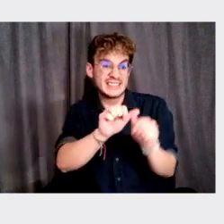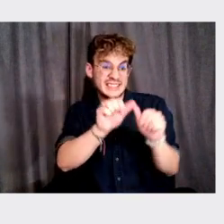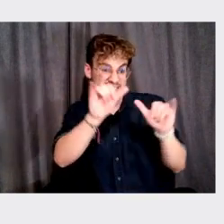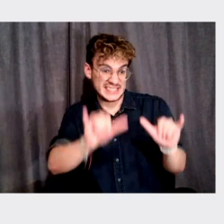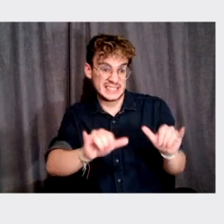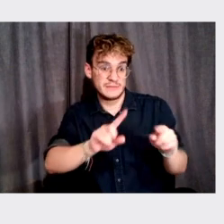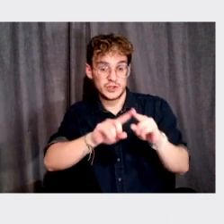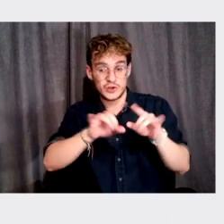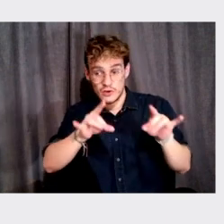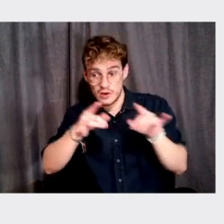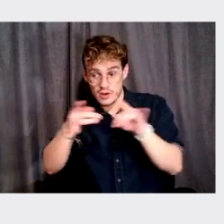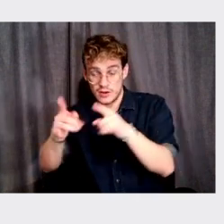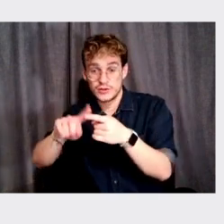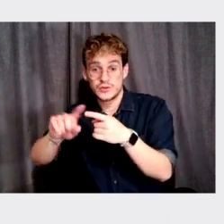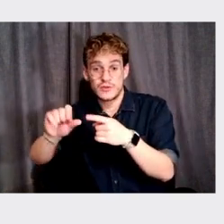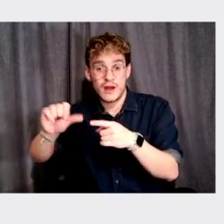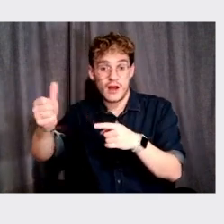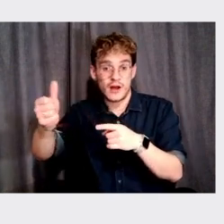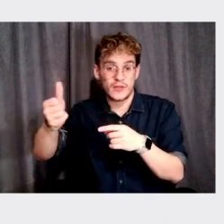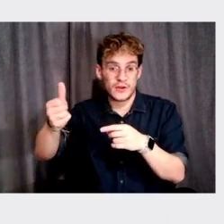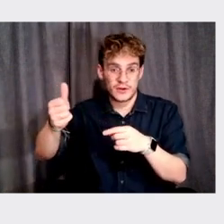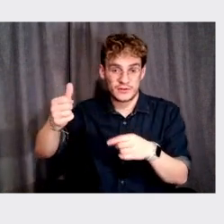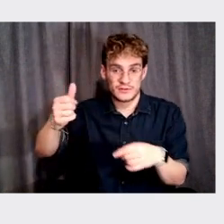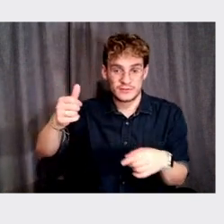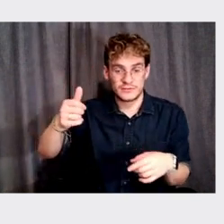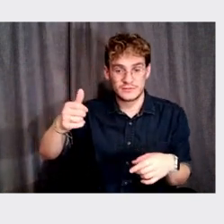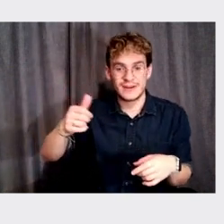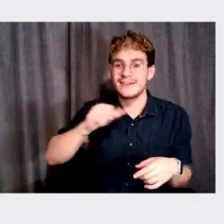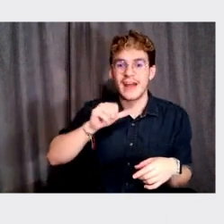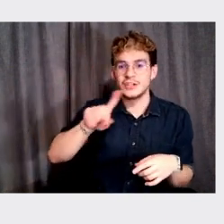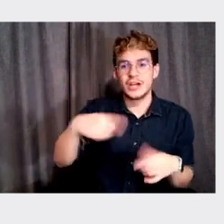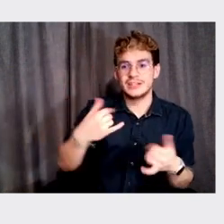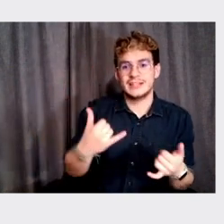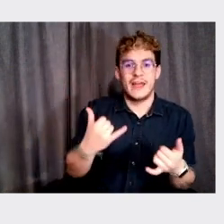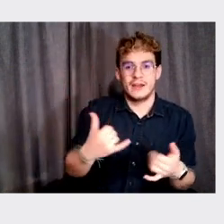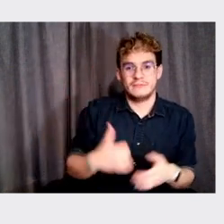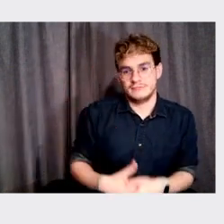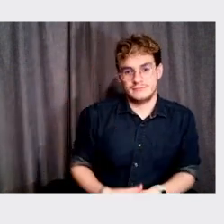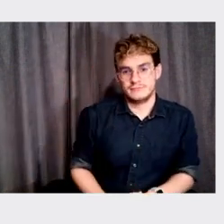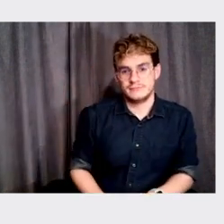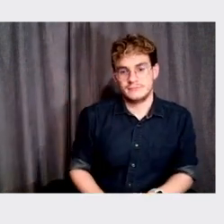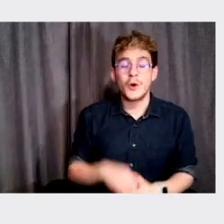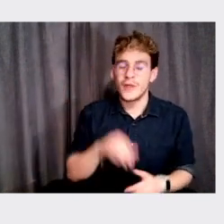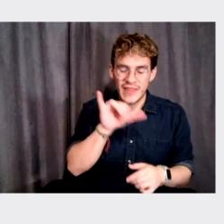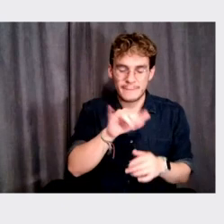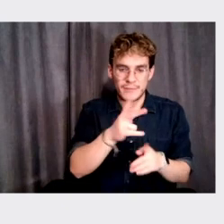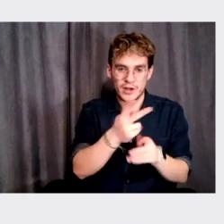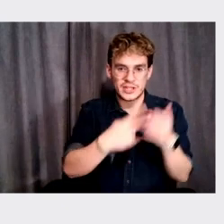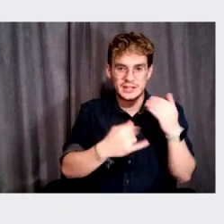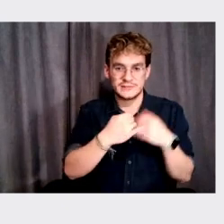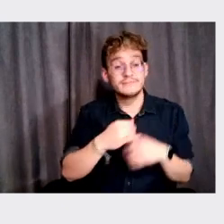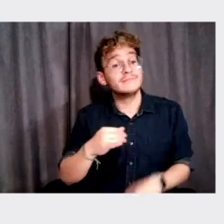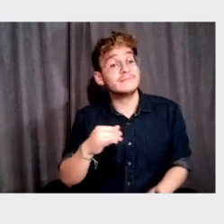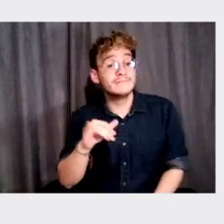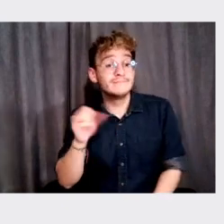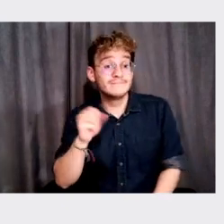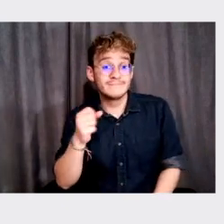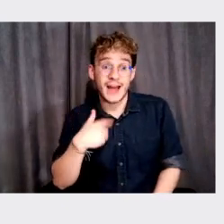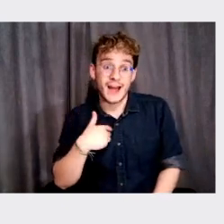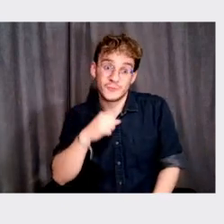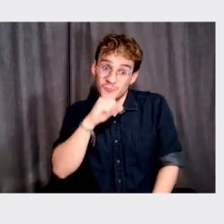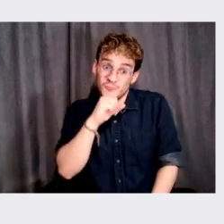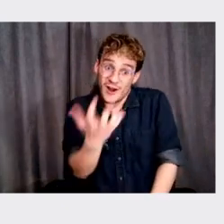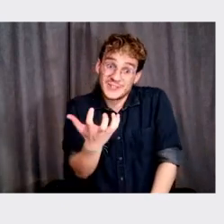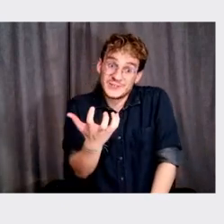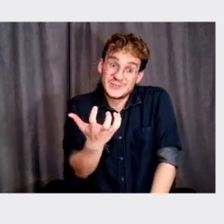um, beyond the, the present iteration? Yeah, no, I mean, um, I would love to,